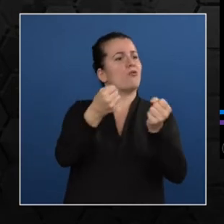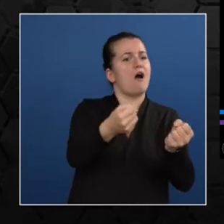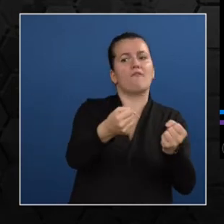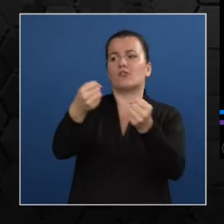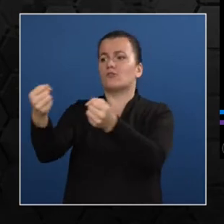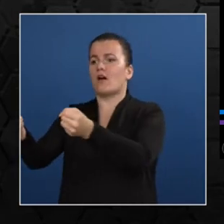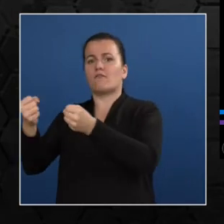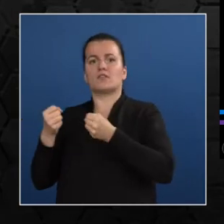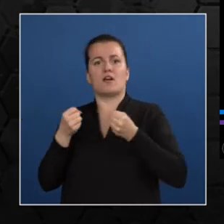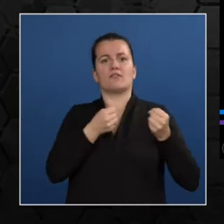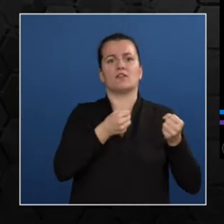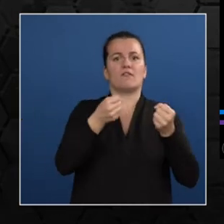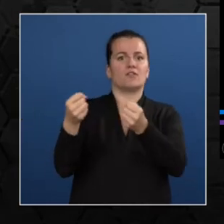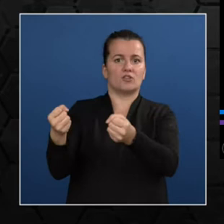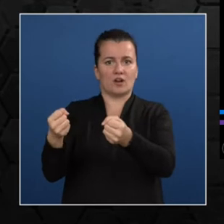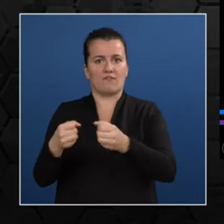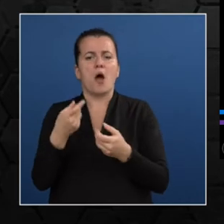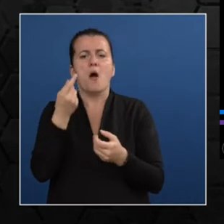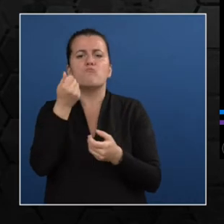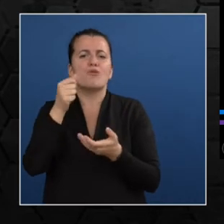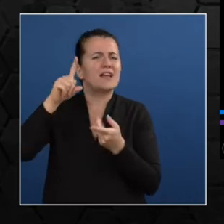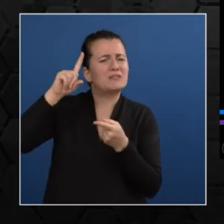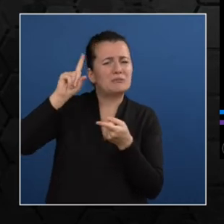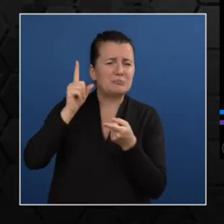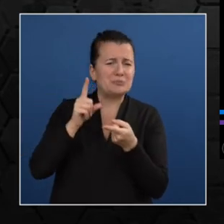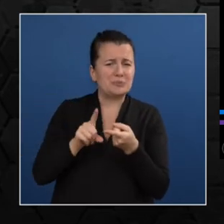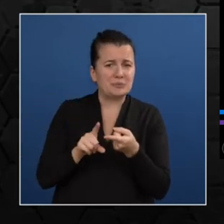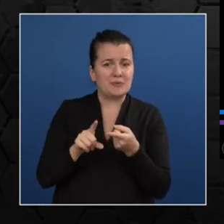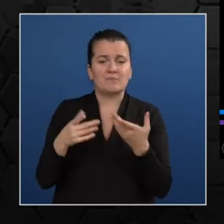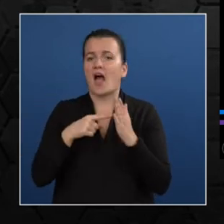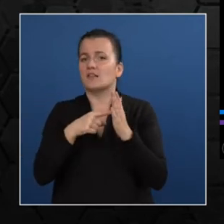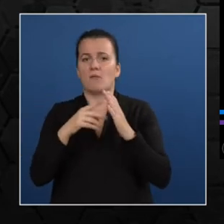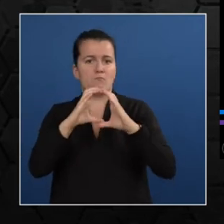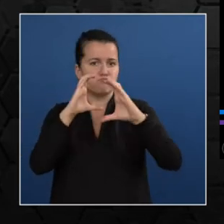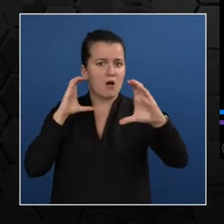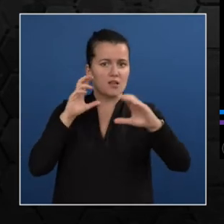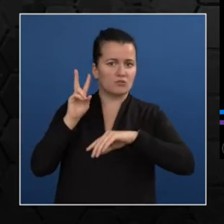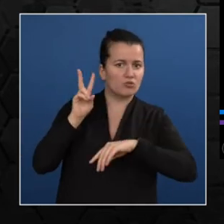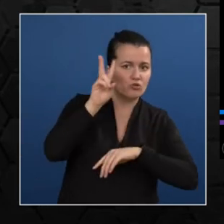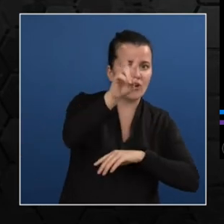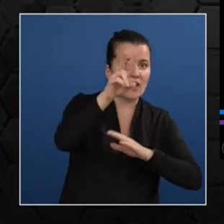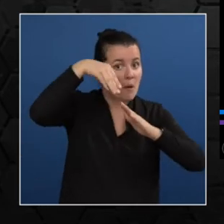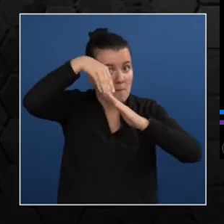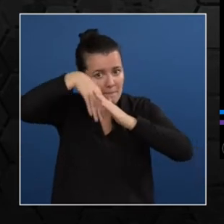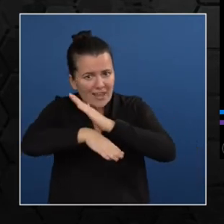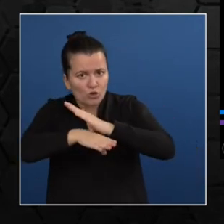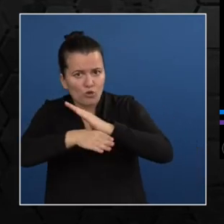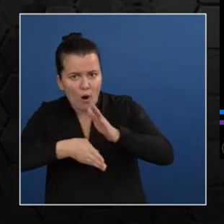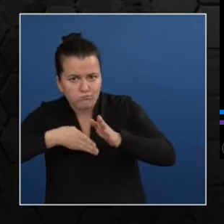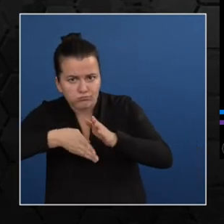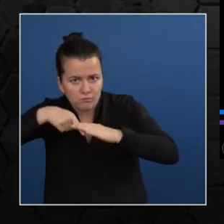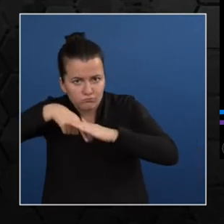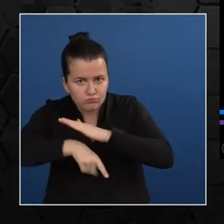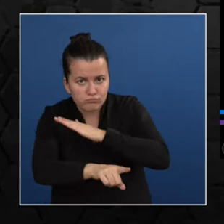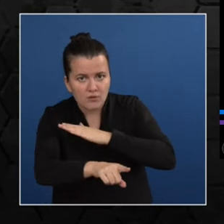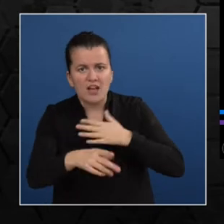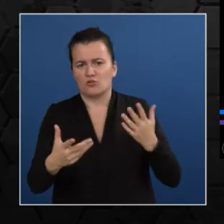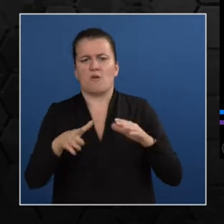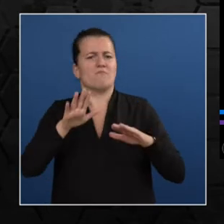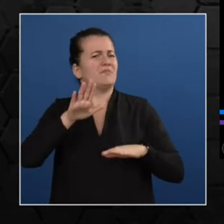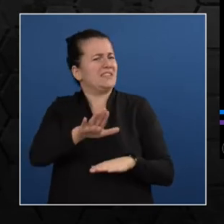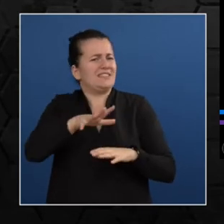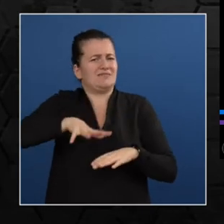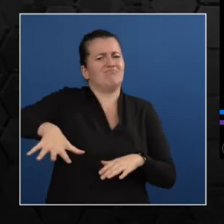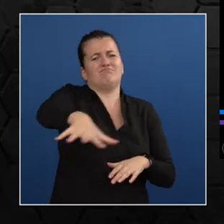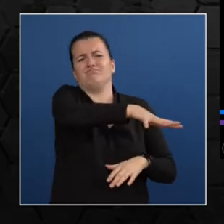at minimalistic prices. So buses, trains, metros, all of them encompass public transport. And public